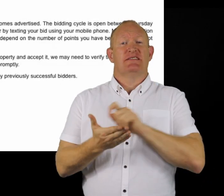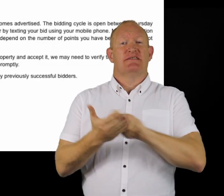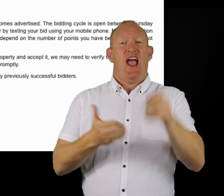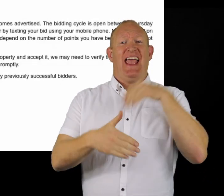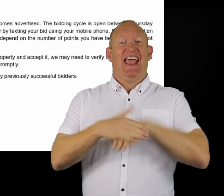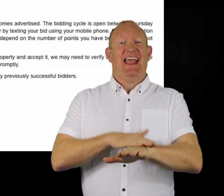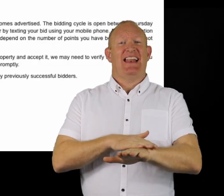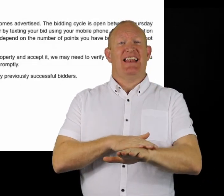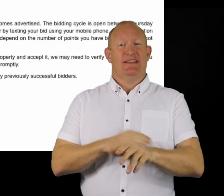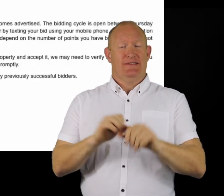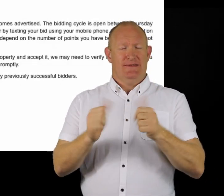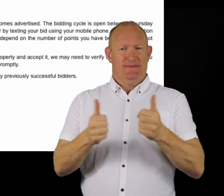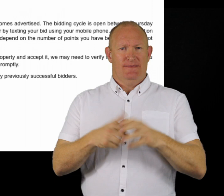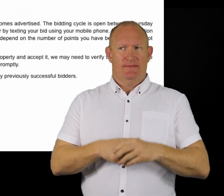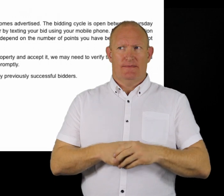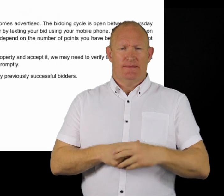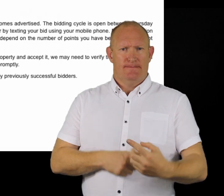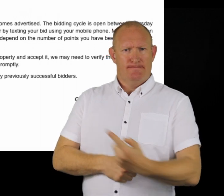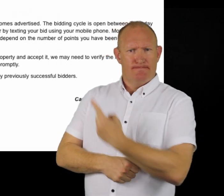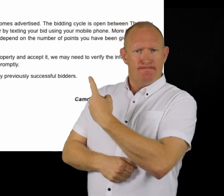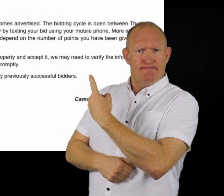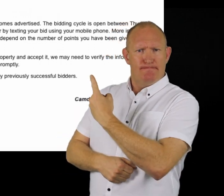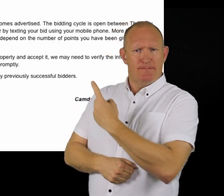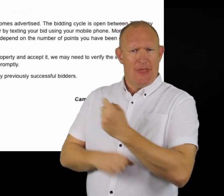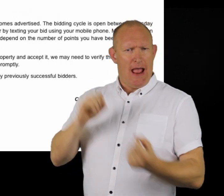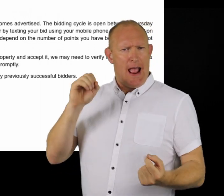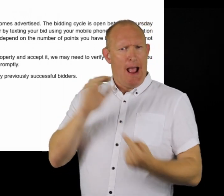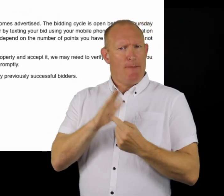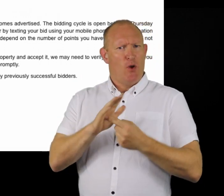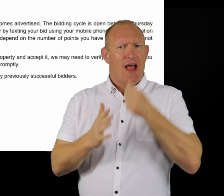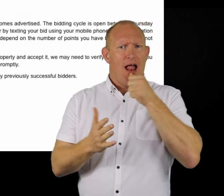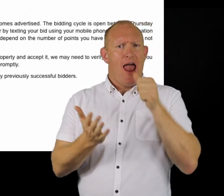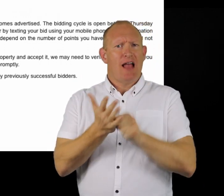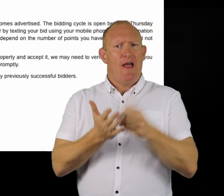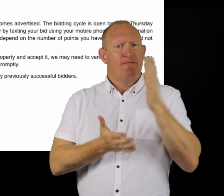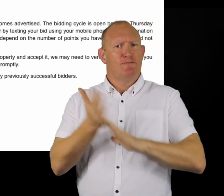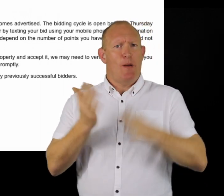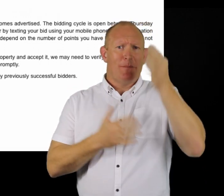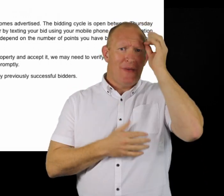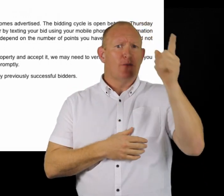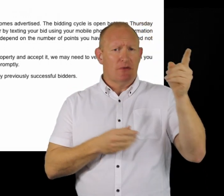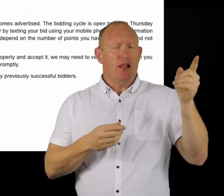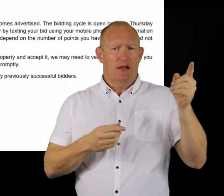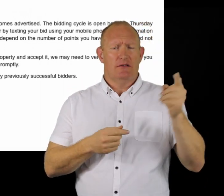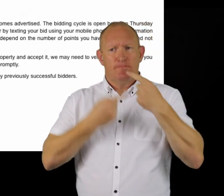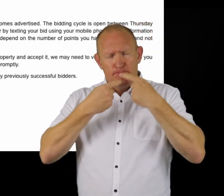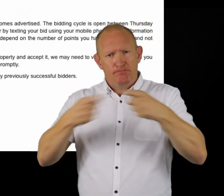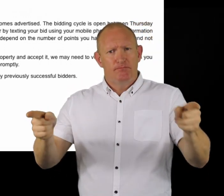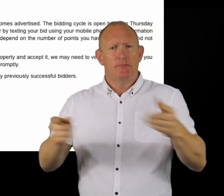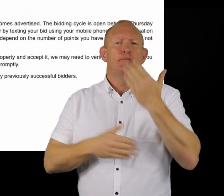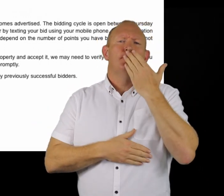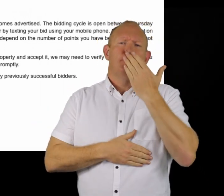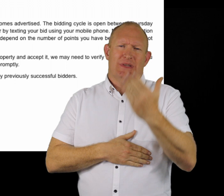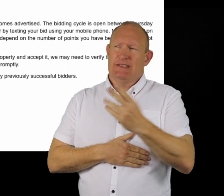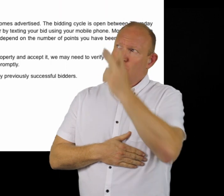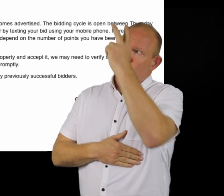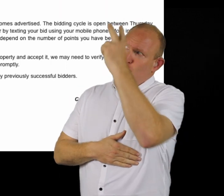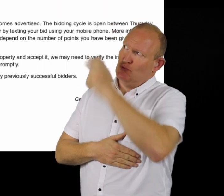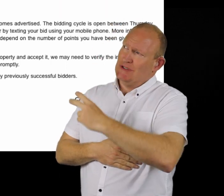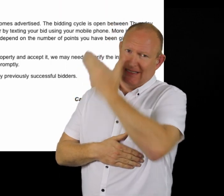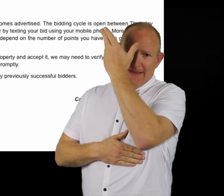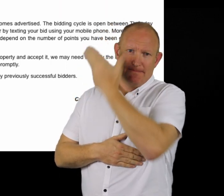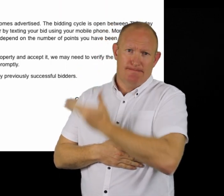Upon logging in you will see a welcome screen and a message from Camden's allocation service.